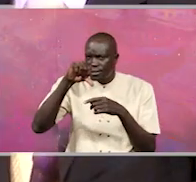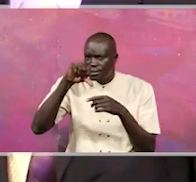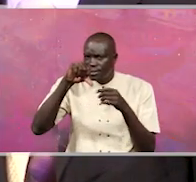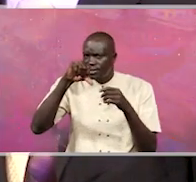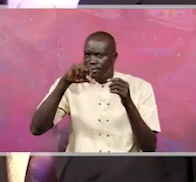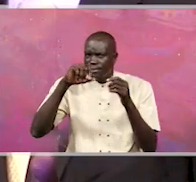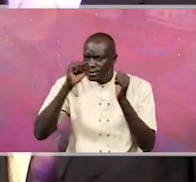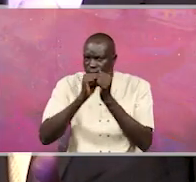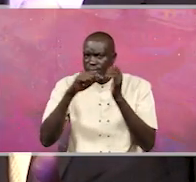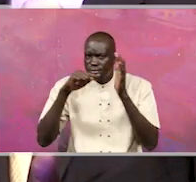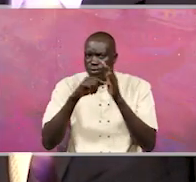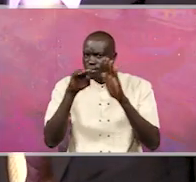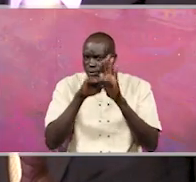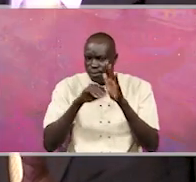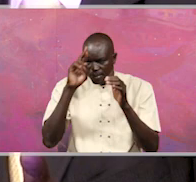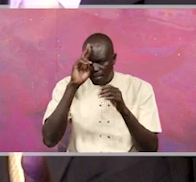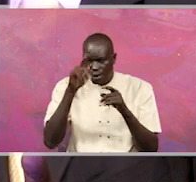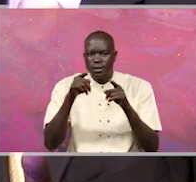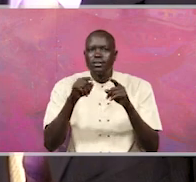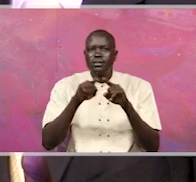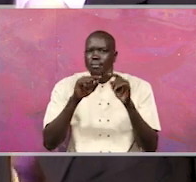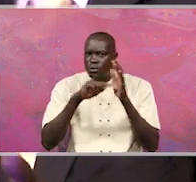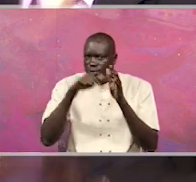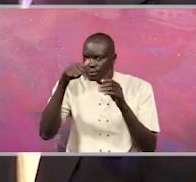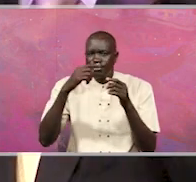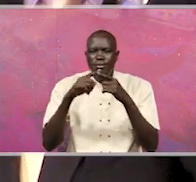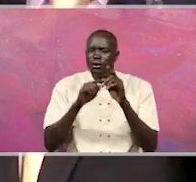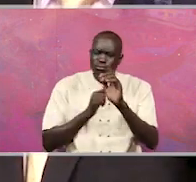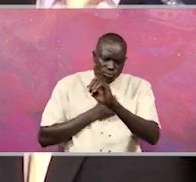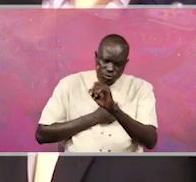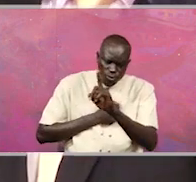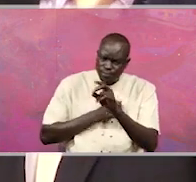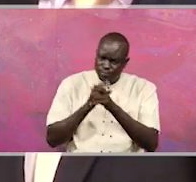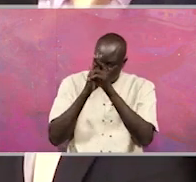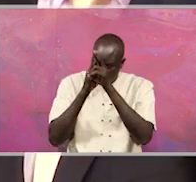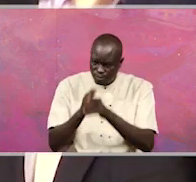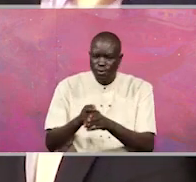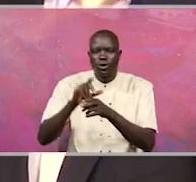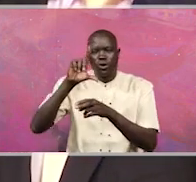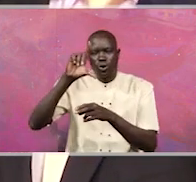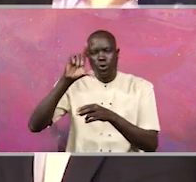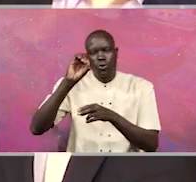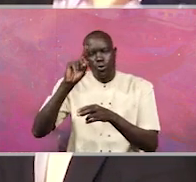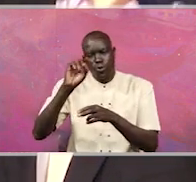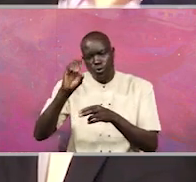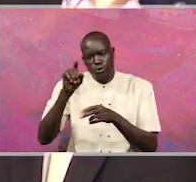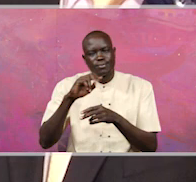presence and the establishment of institutions that are there to fight corruption. But, Okoda, you're not answering her question. I'm moving there.